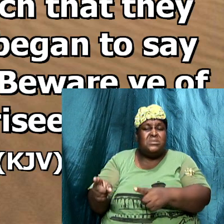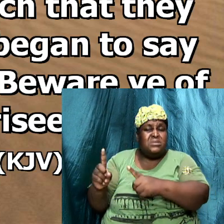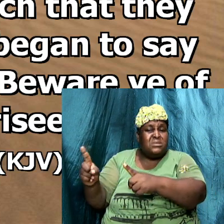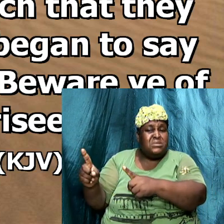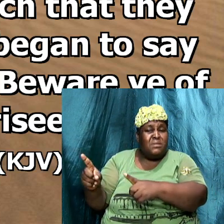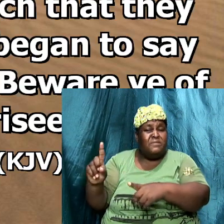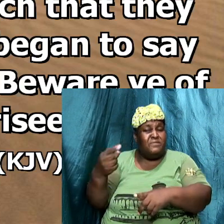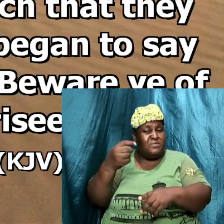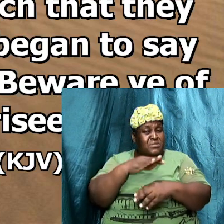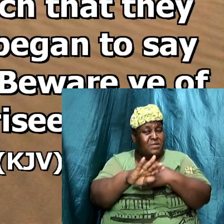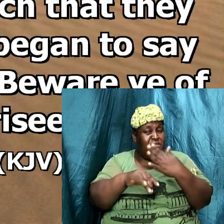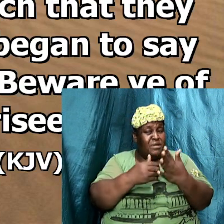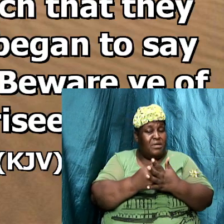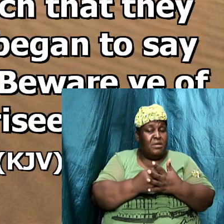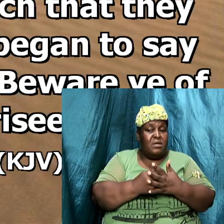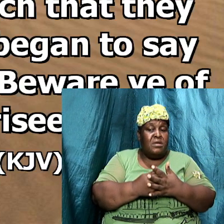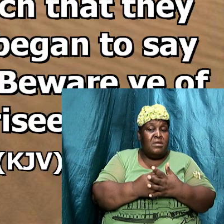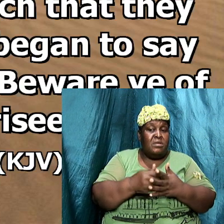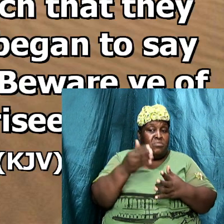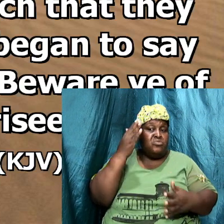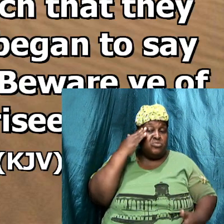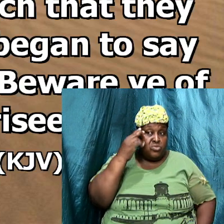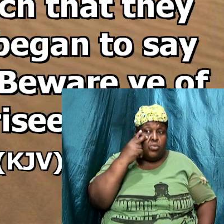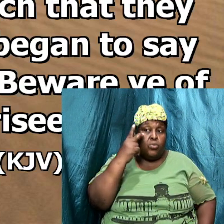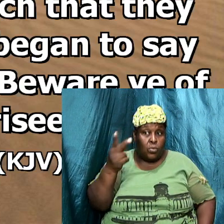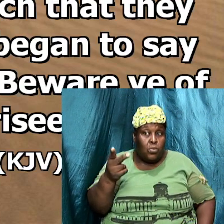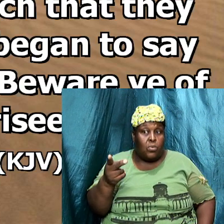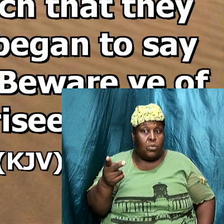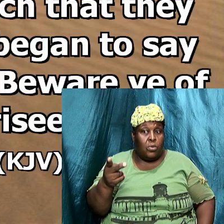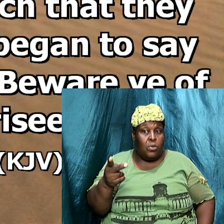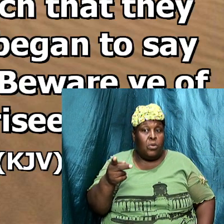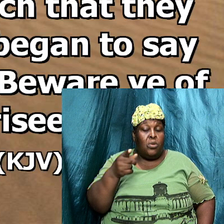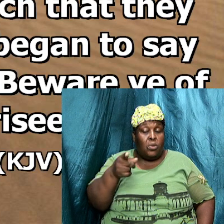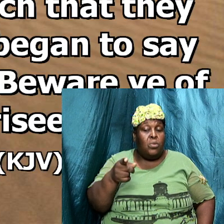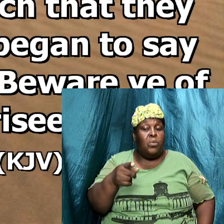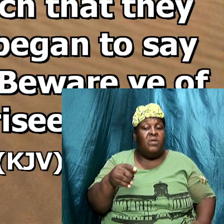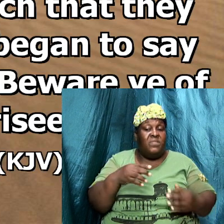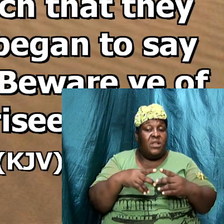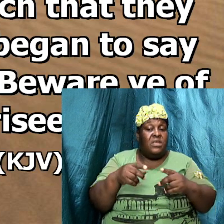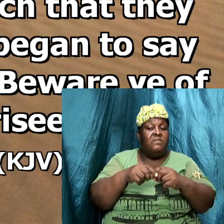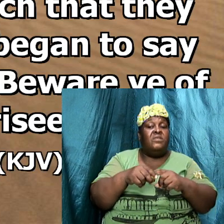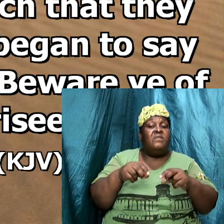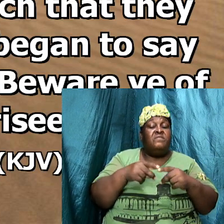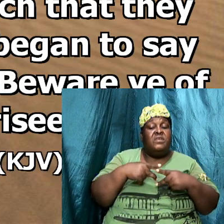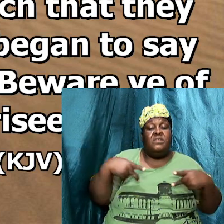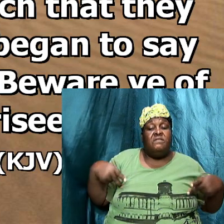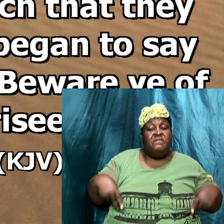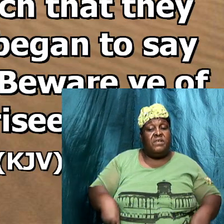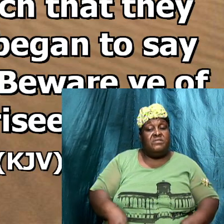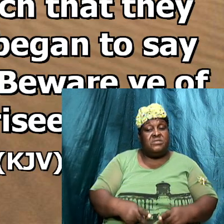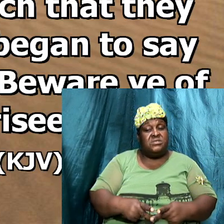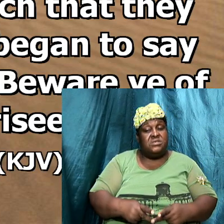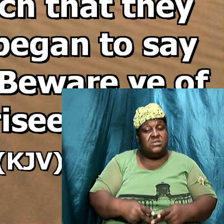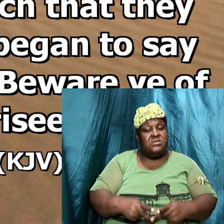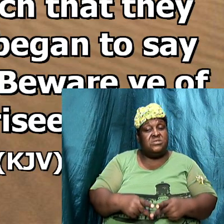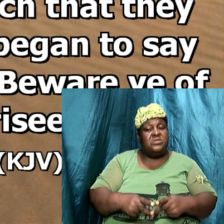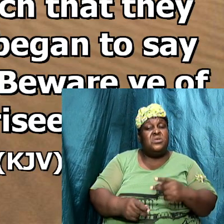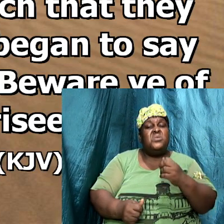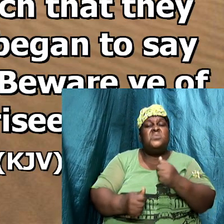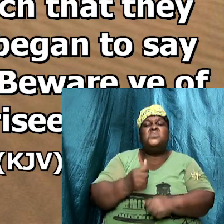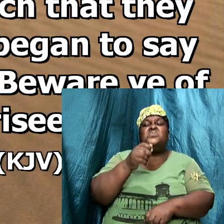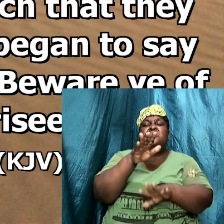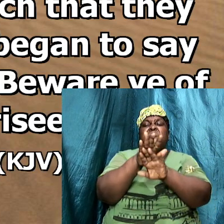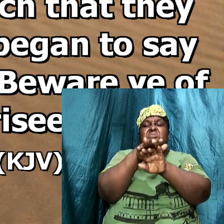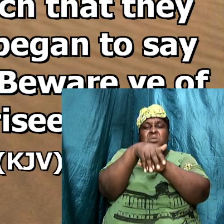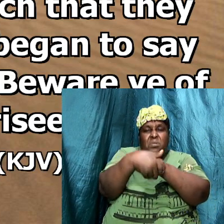all beware ye of the living of the Pharisees which